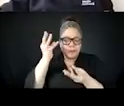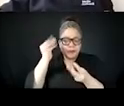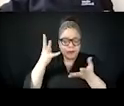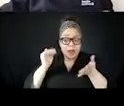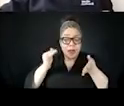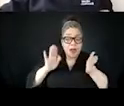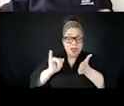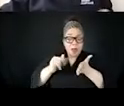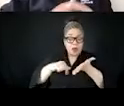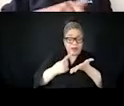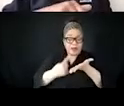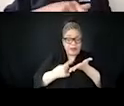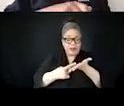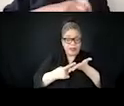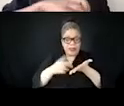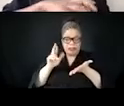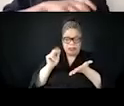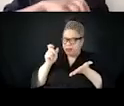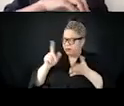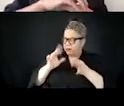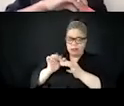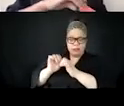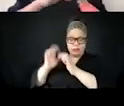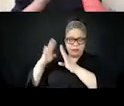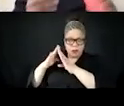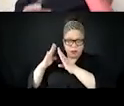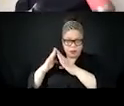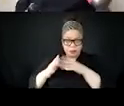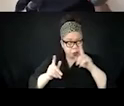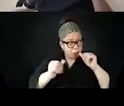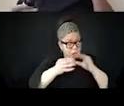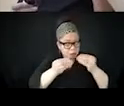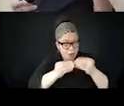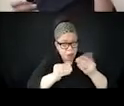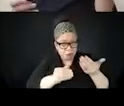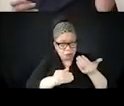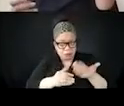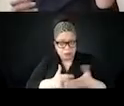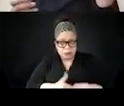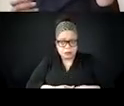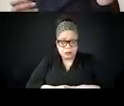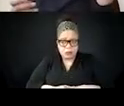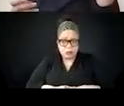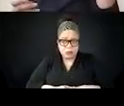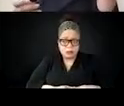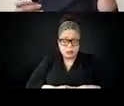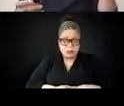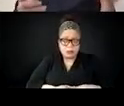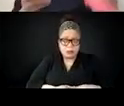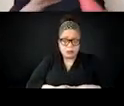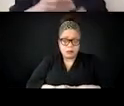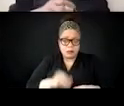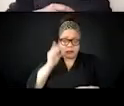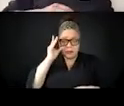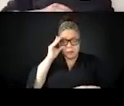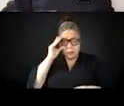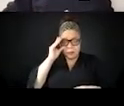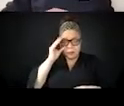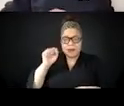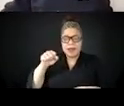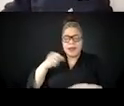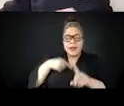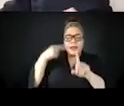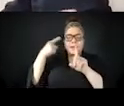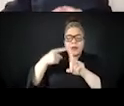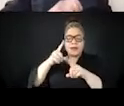Juanita? Yeah, I was specifically when you were trying to say like, why do people pretend to be black on social media, right? The